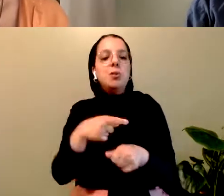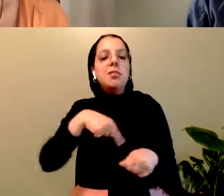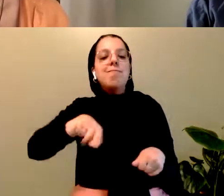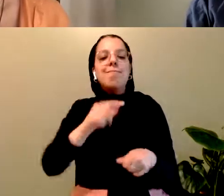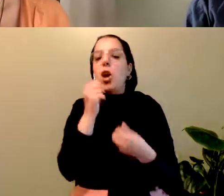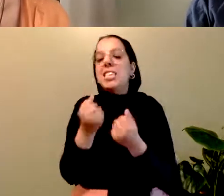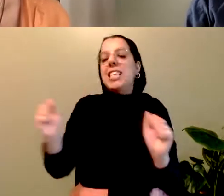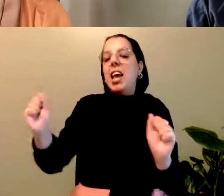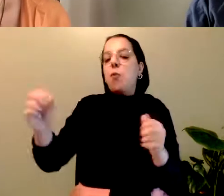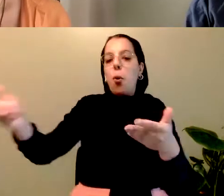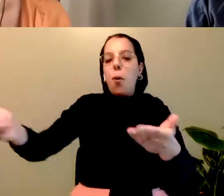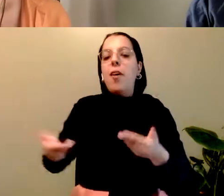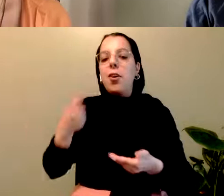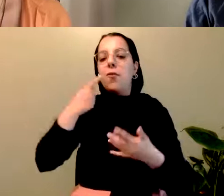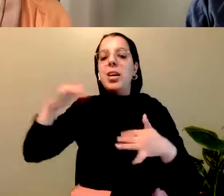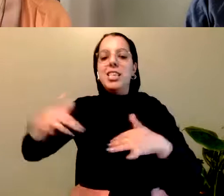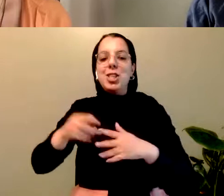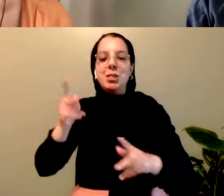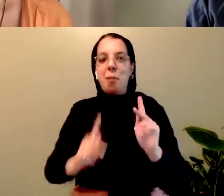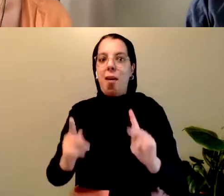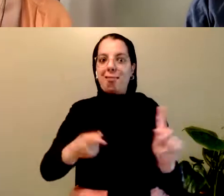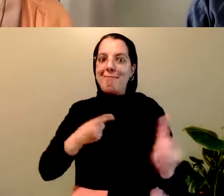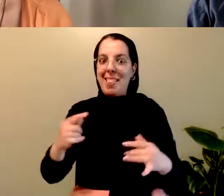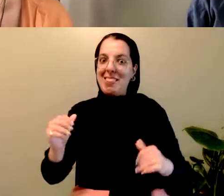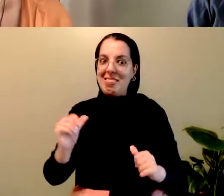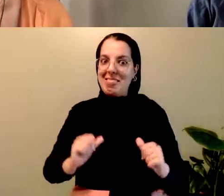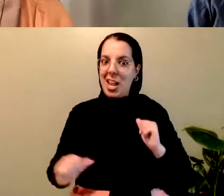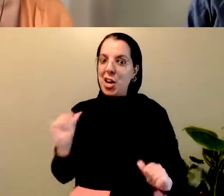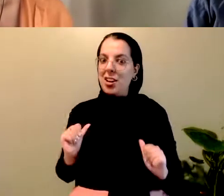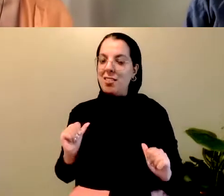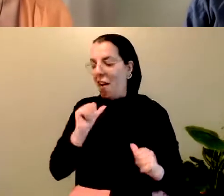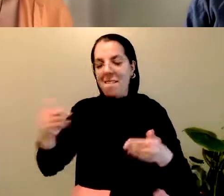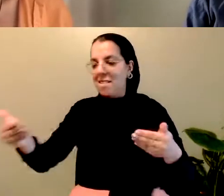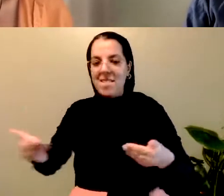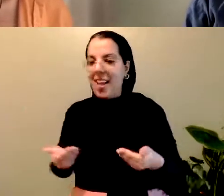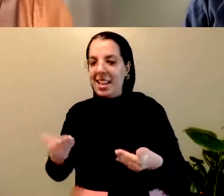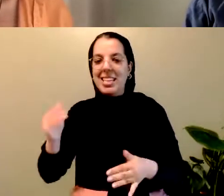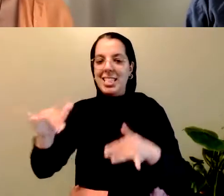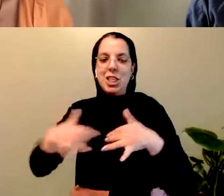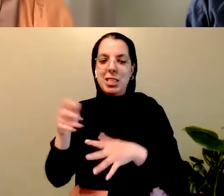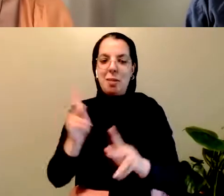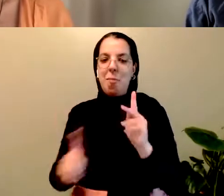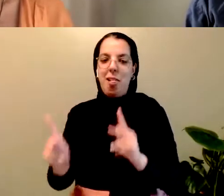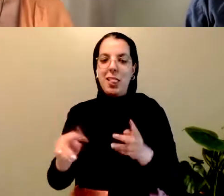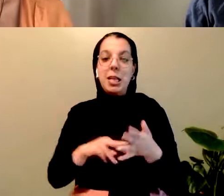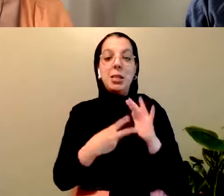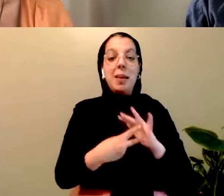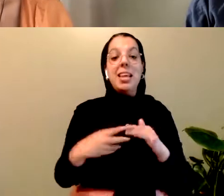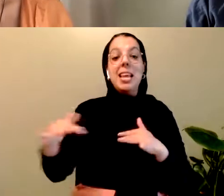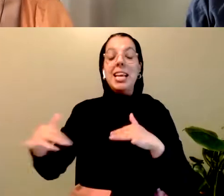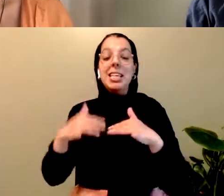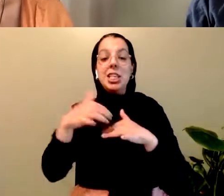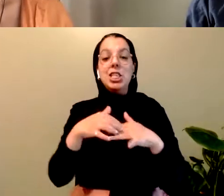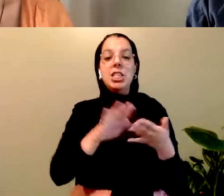that have not been very invited to Indigenous people. There is often little to no relationship with the Indigenous communities